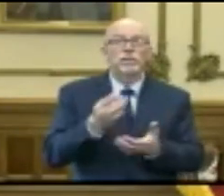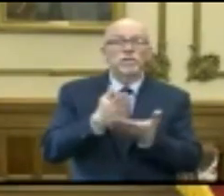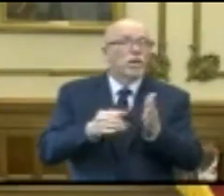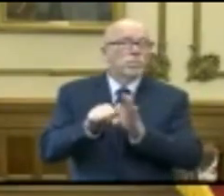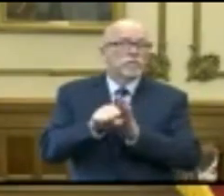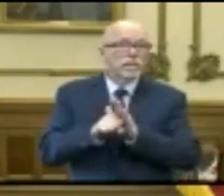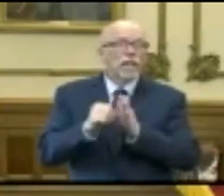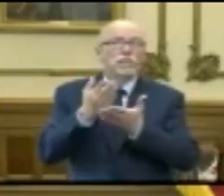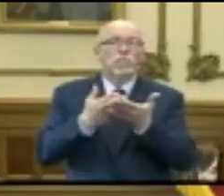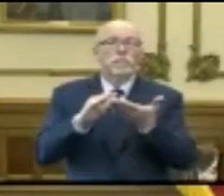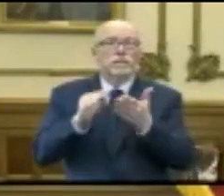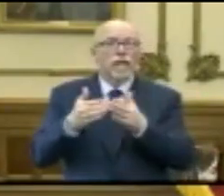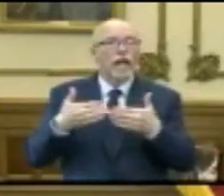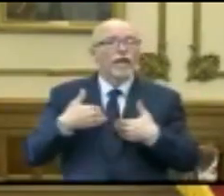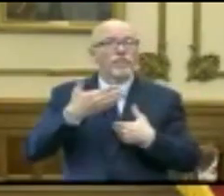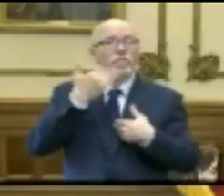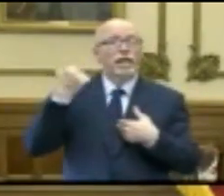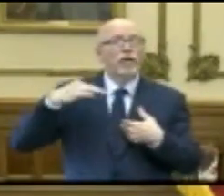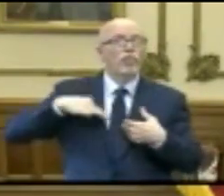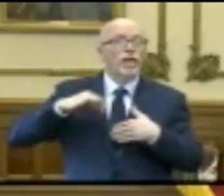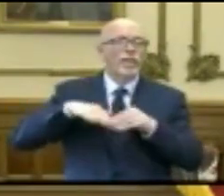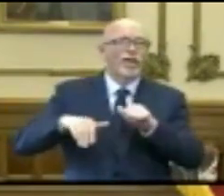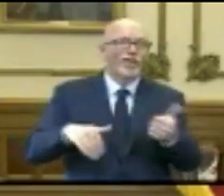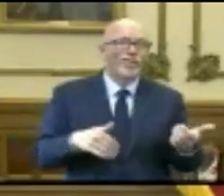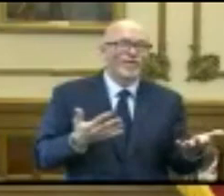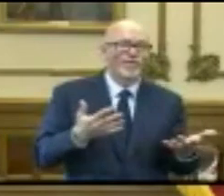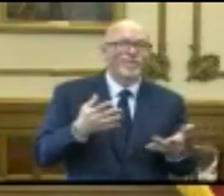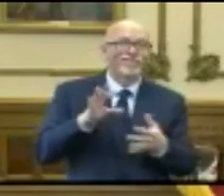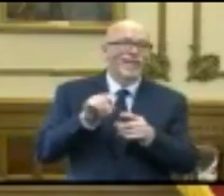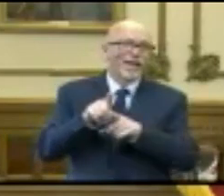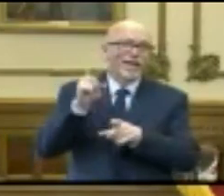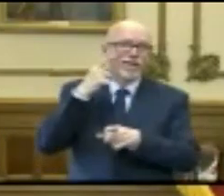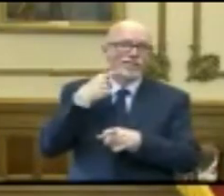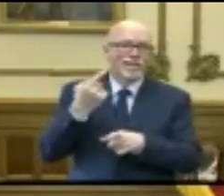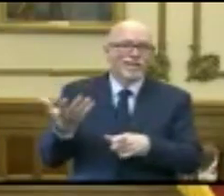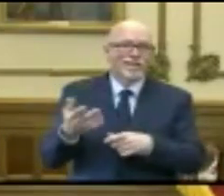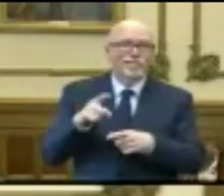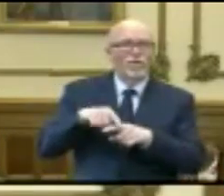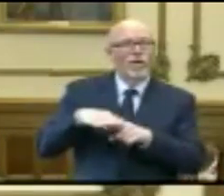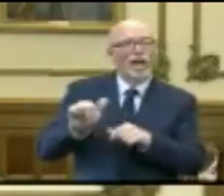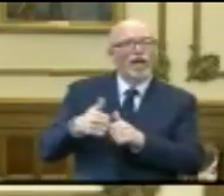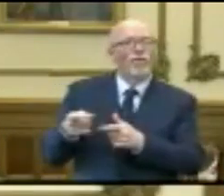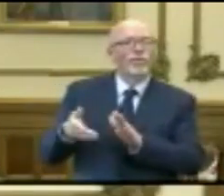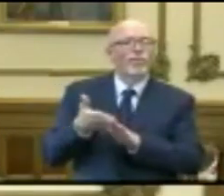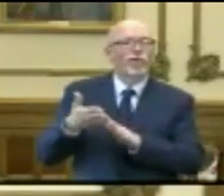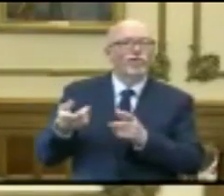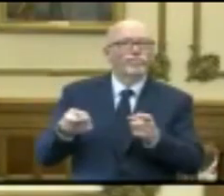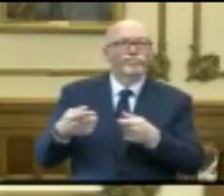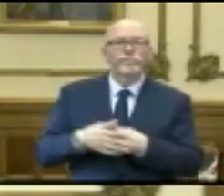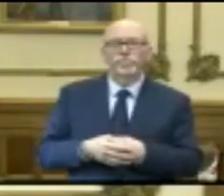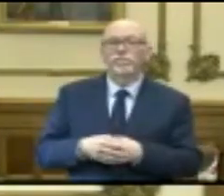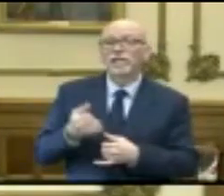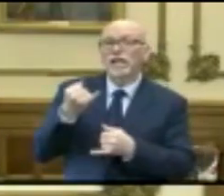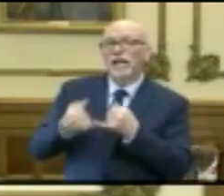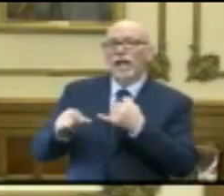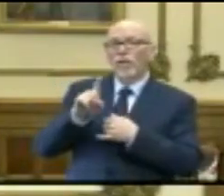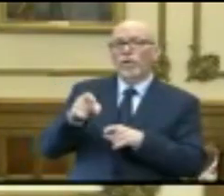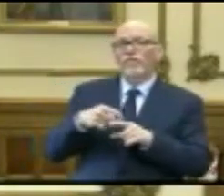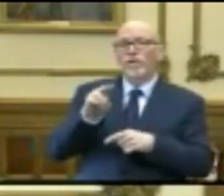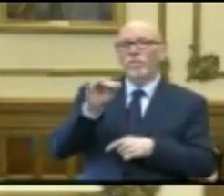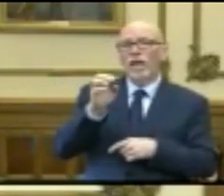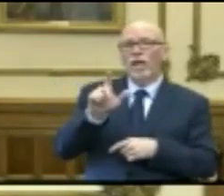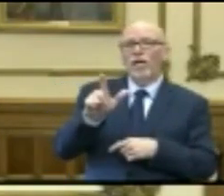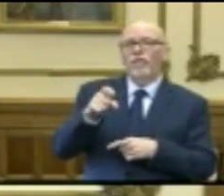states and cities have better credit ratings than others back to good governance. Our final question is from Michael